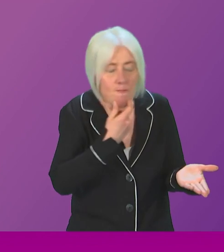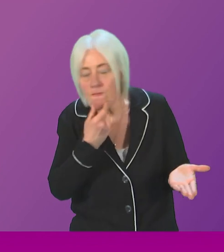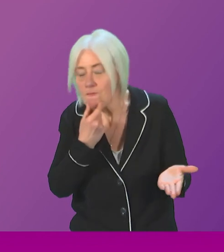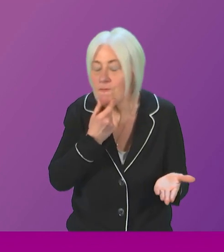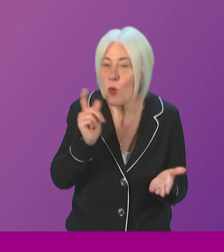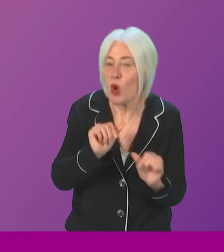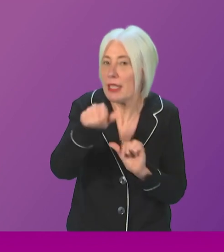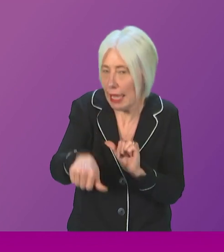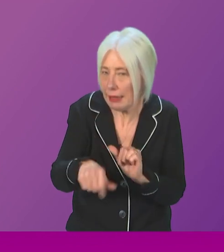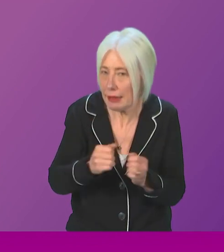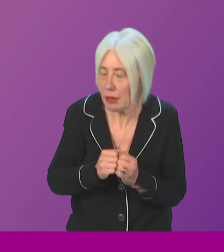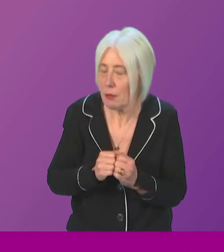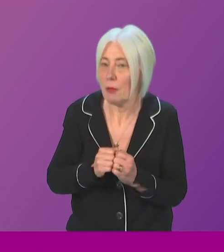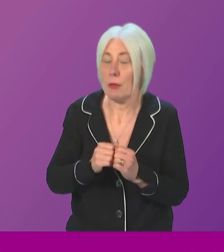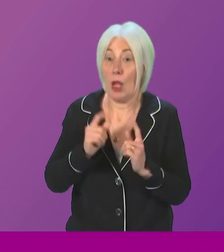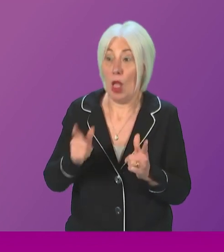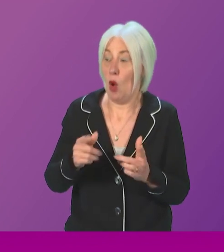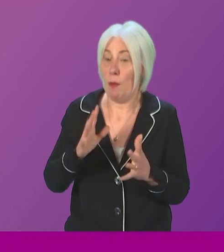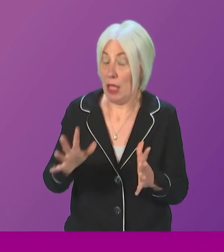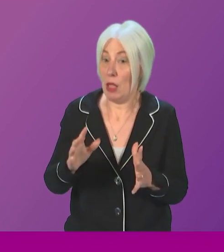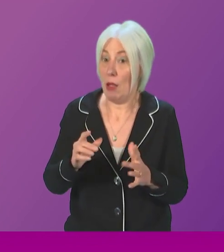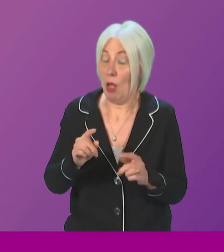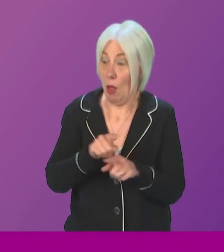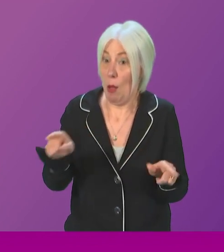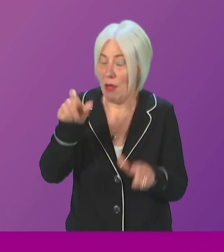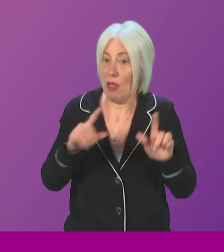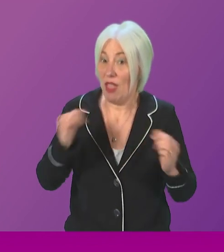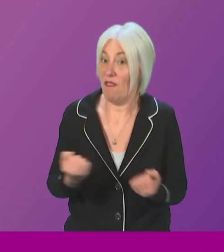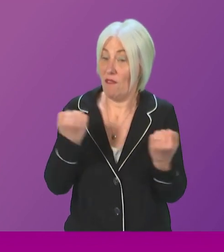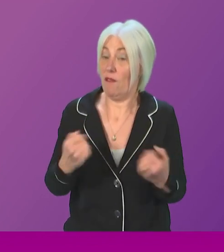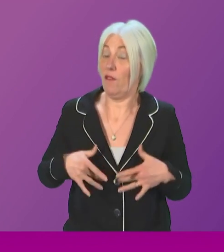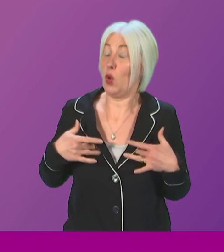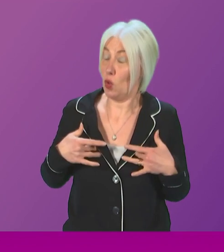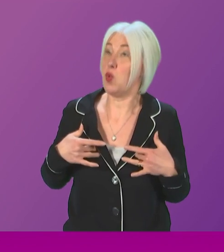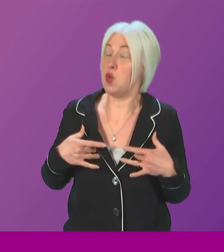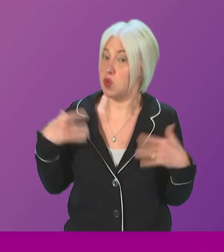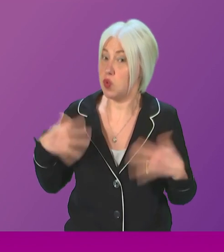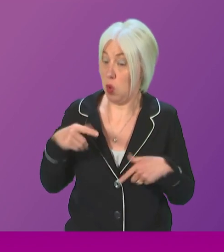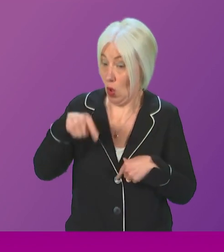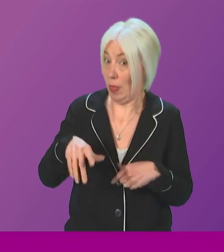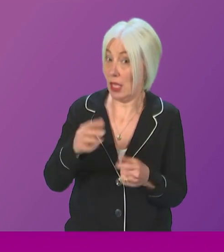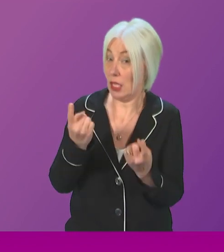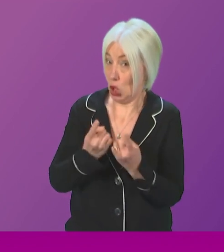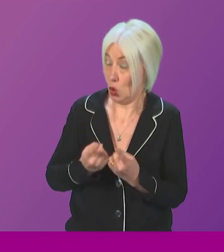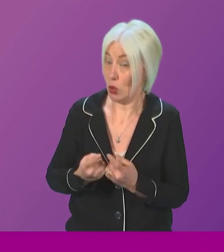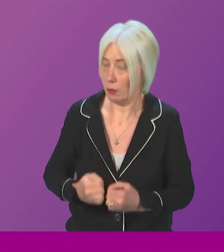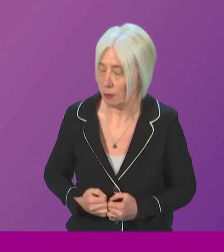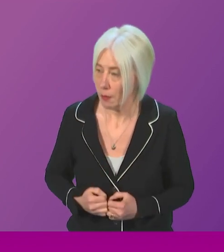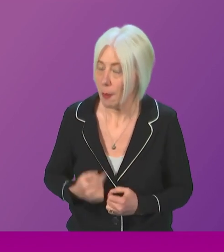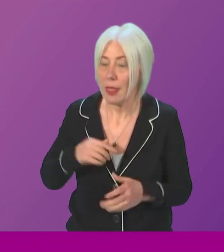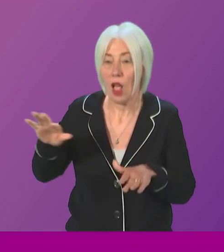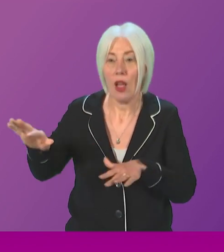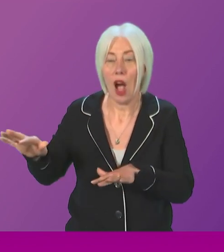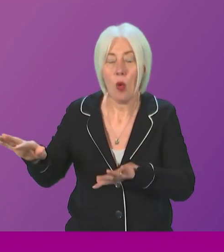next steps, as I say, especially given the strength of views that we all know have been expressed on this issue. Our seas,